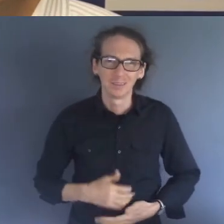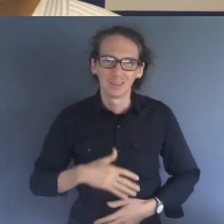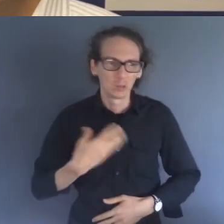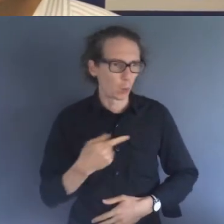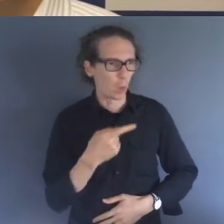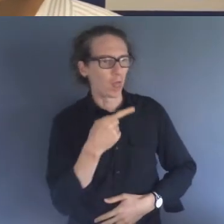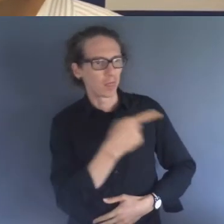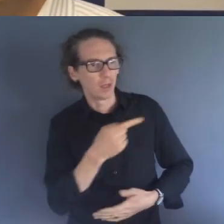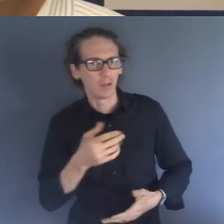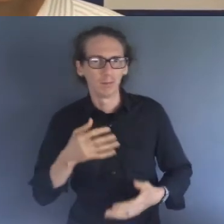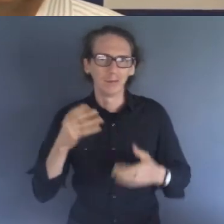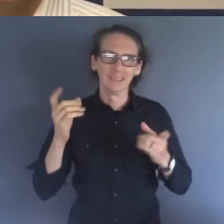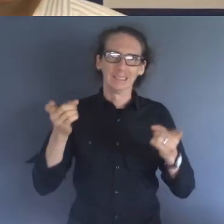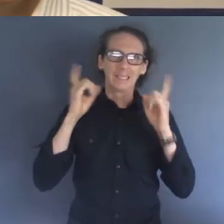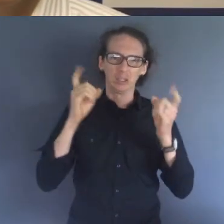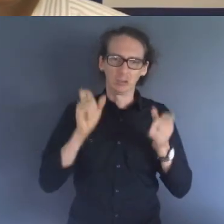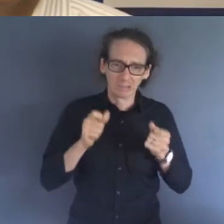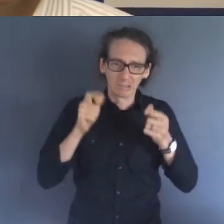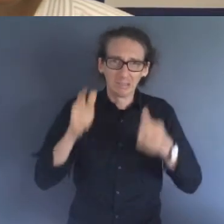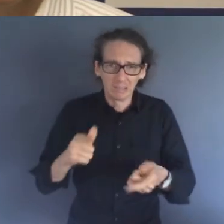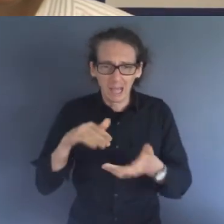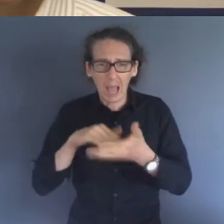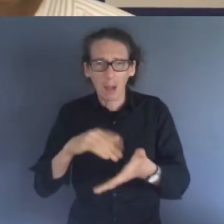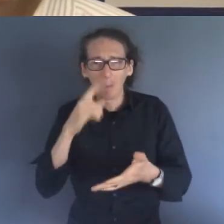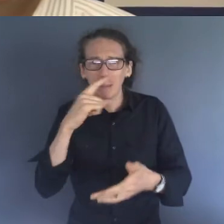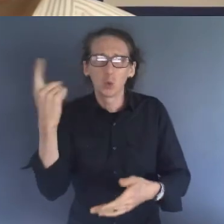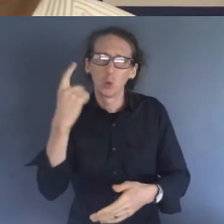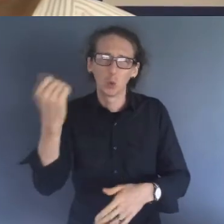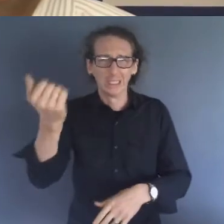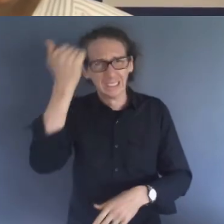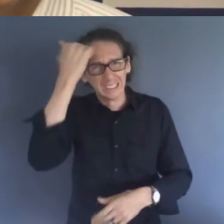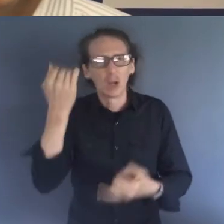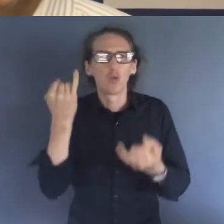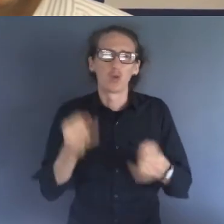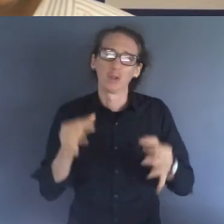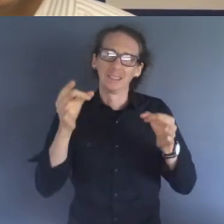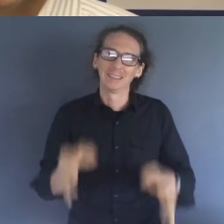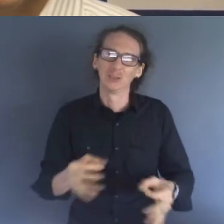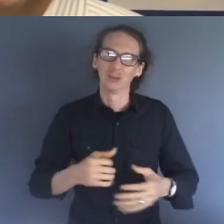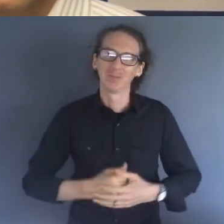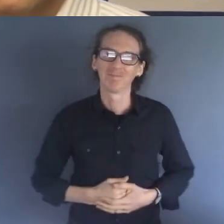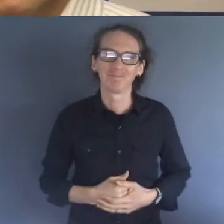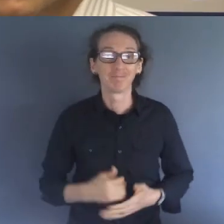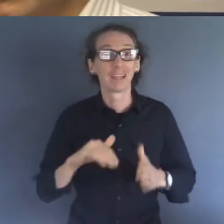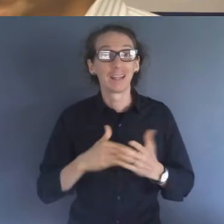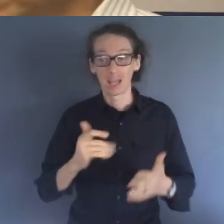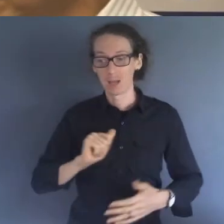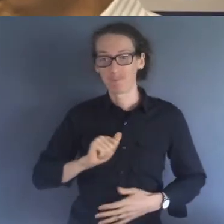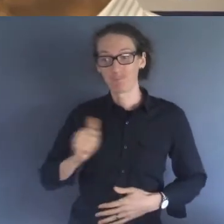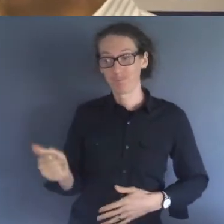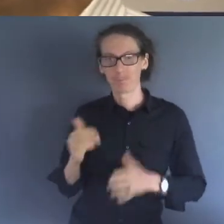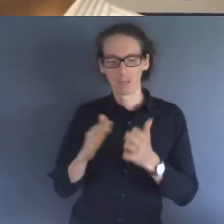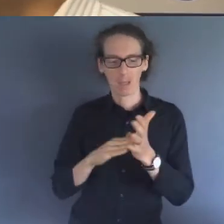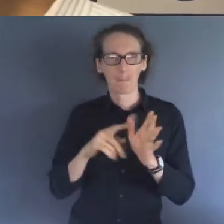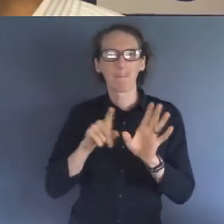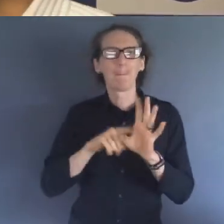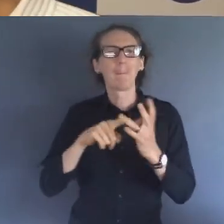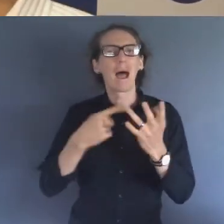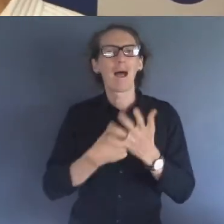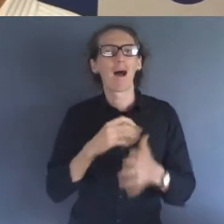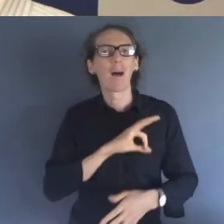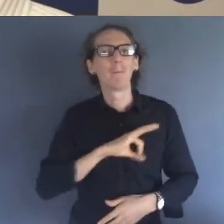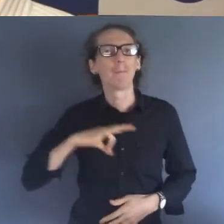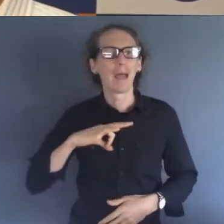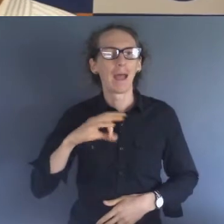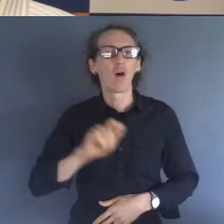for making utterly silly decisions. So I'll over to the Mayor now of Lismore who might have some other messages for us.